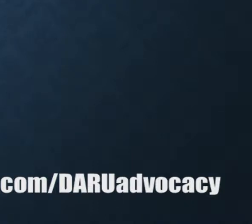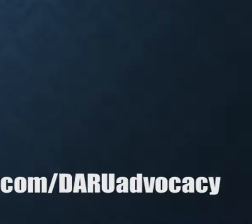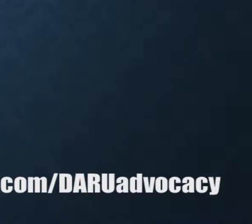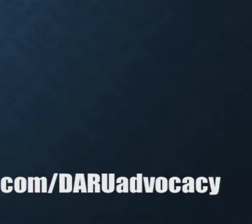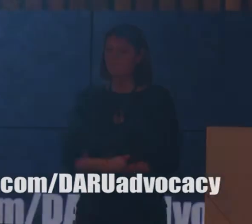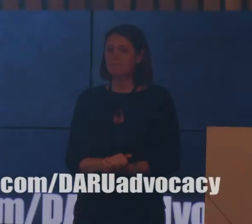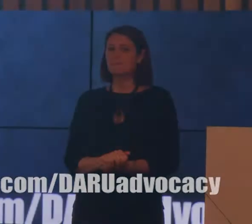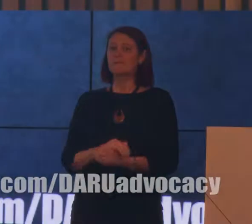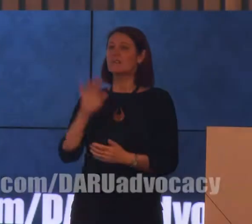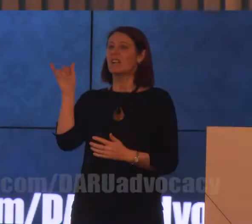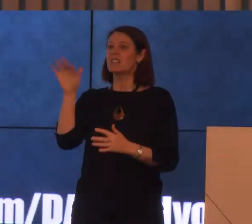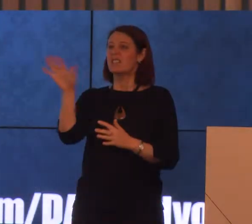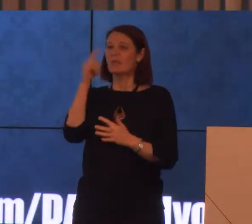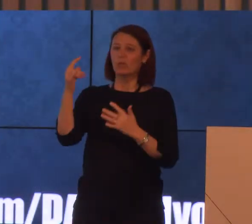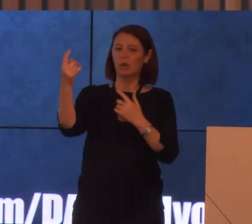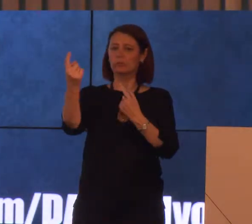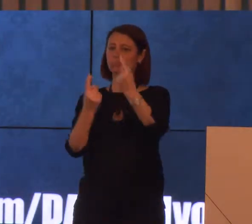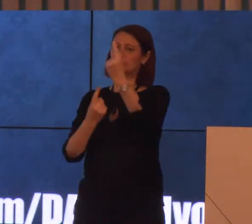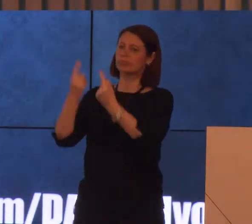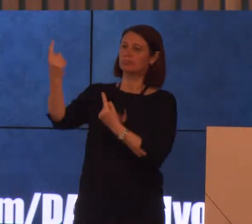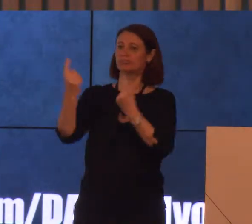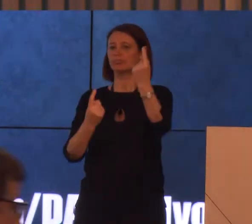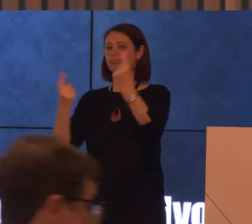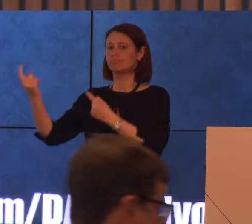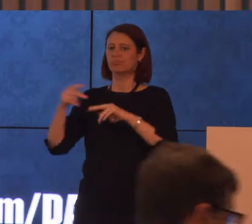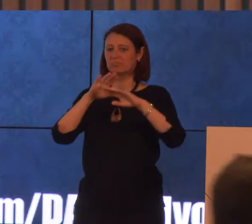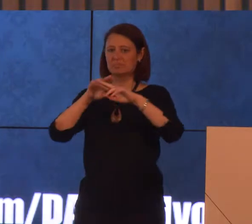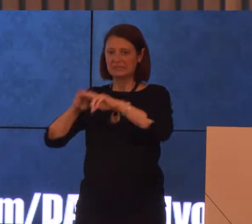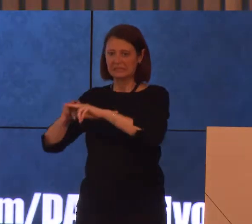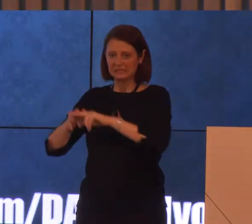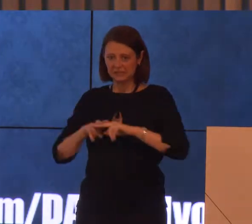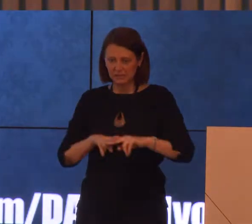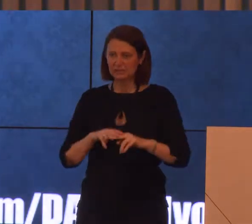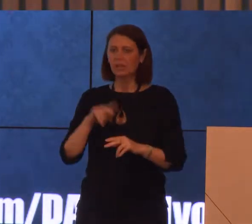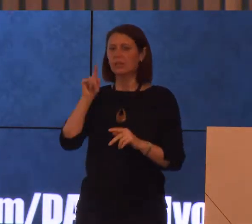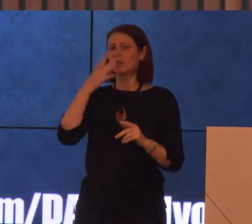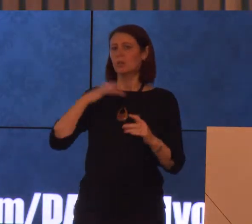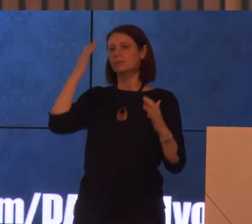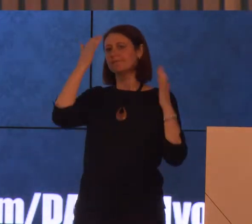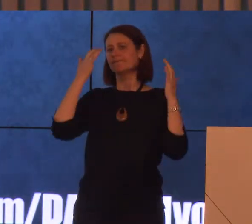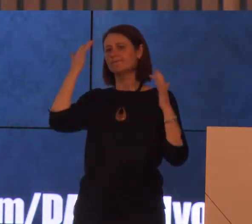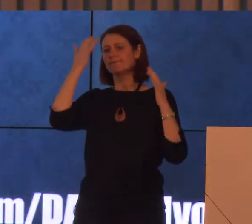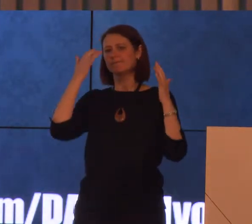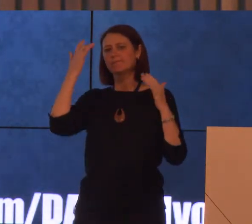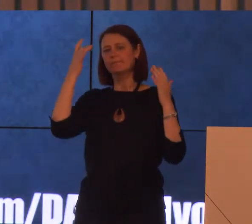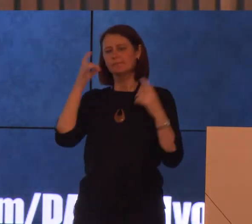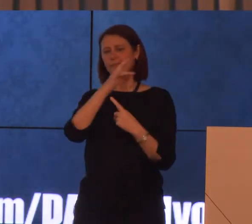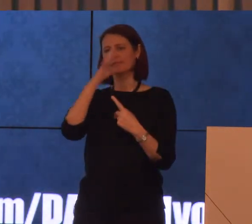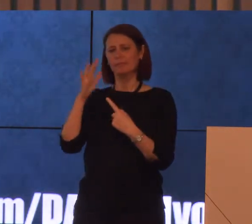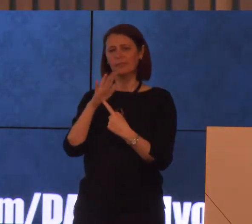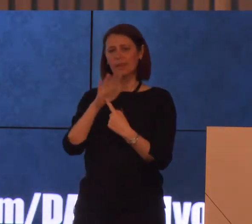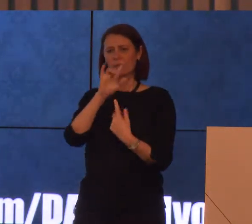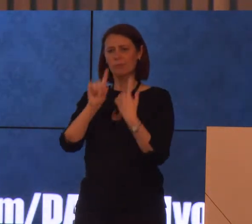As everybody filters back in to take their seats, I'd just like to reflect that what an important conference